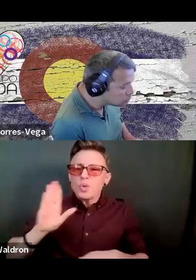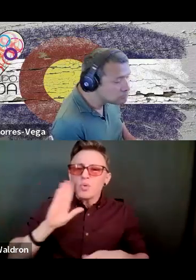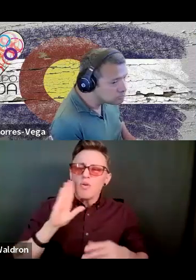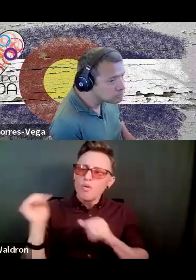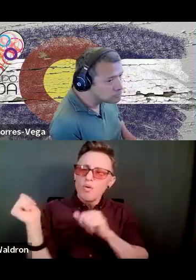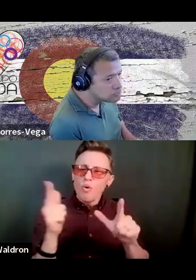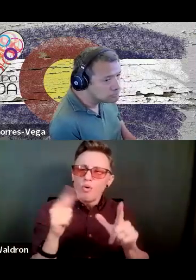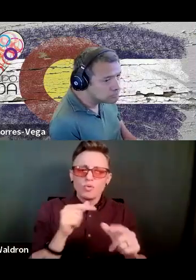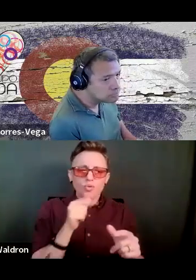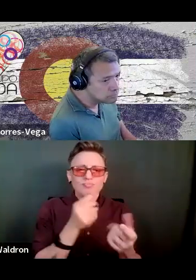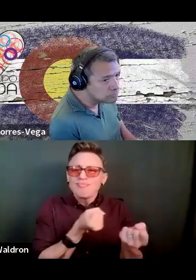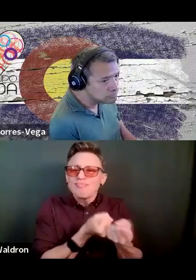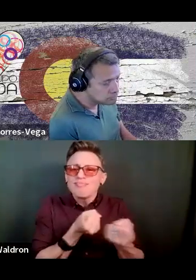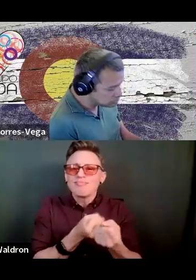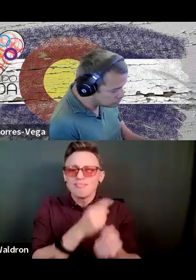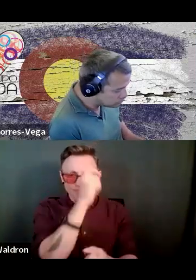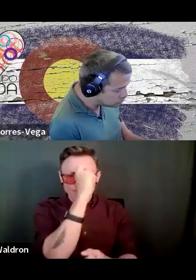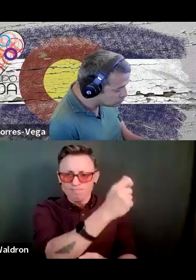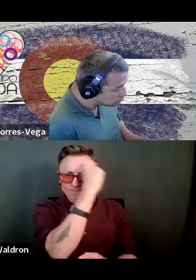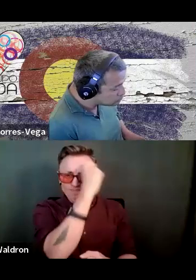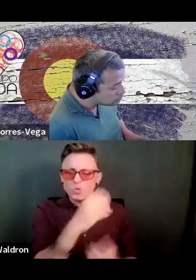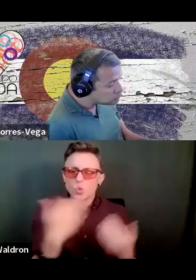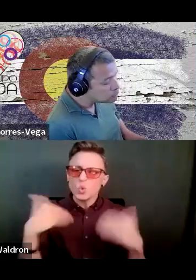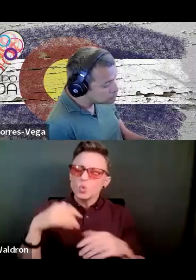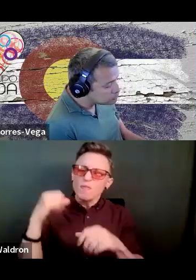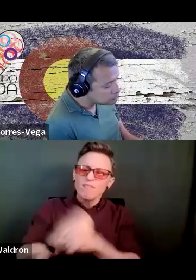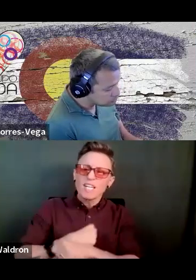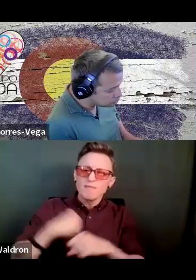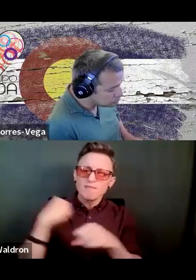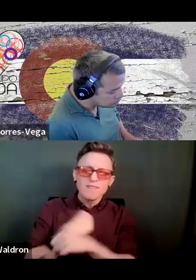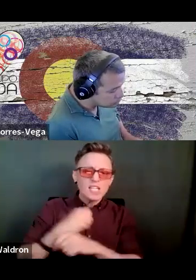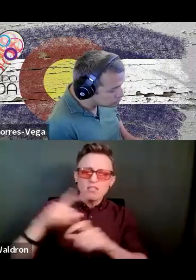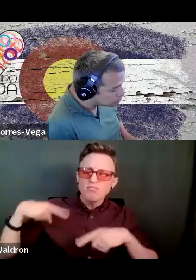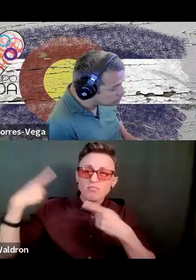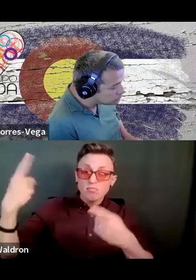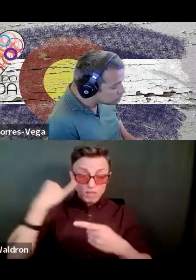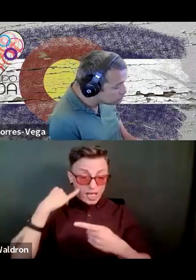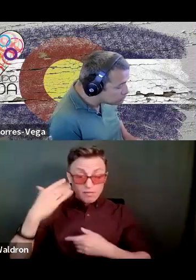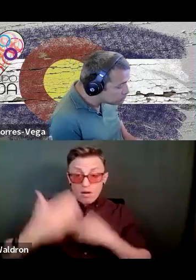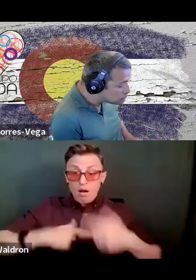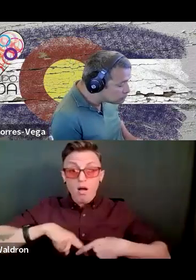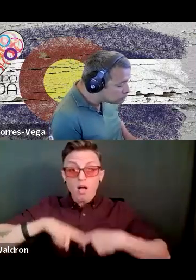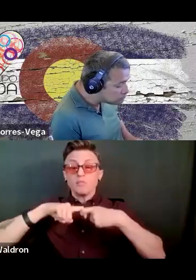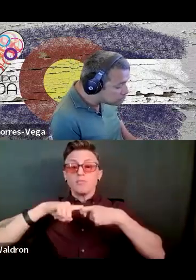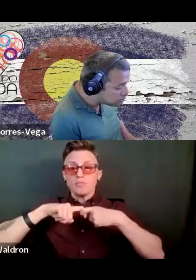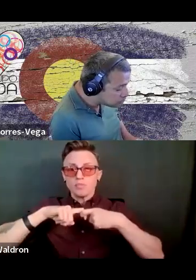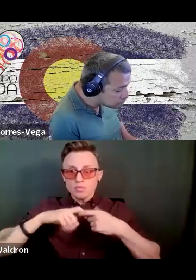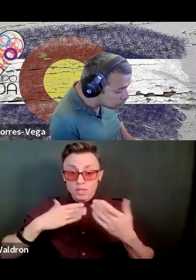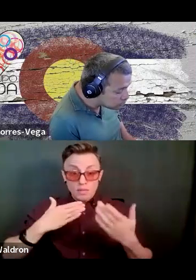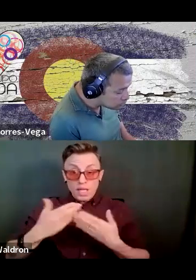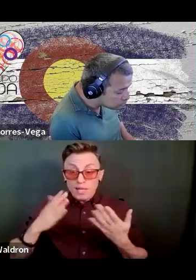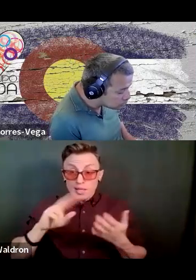everything that they do, because it is a constant fight. And we can't stop. If we stop, then we're either forgotten